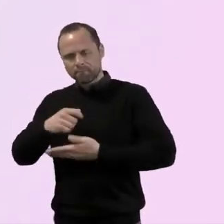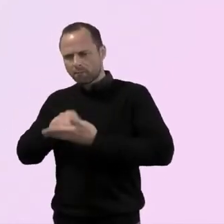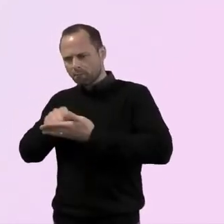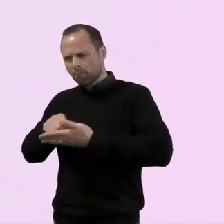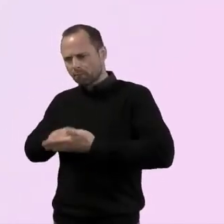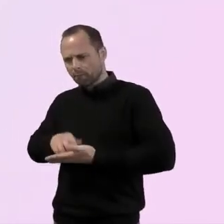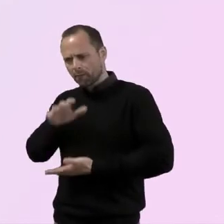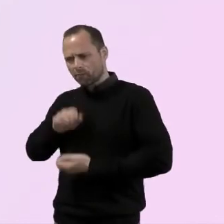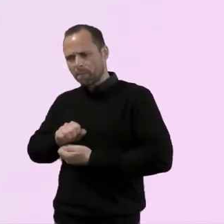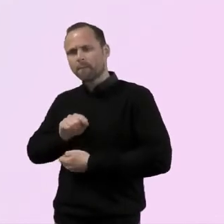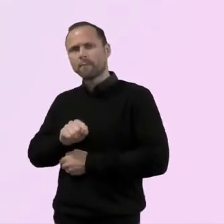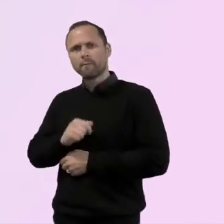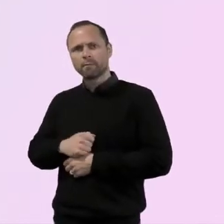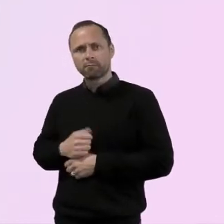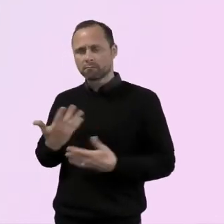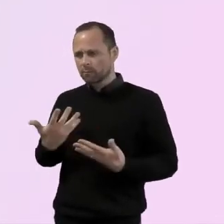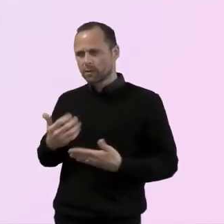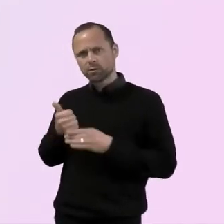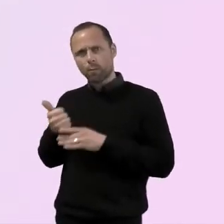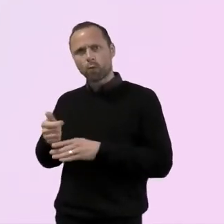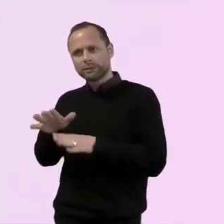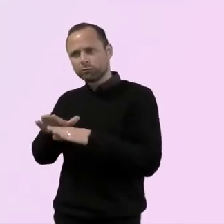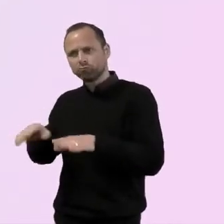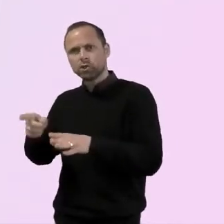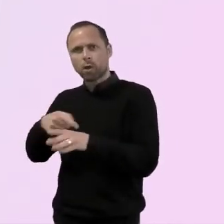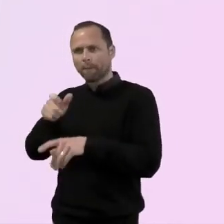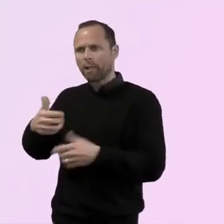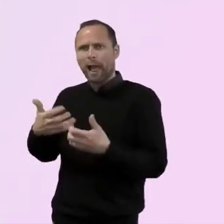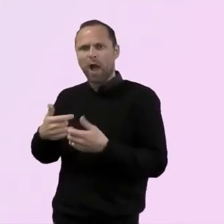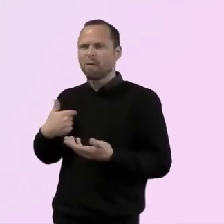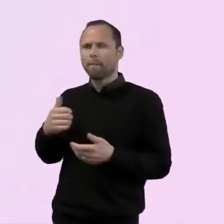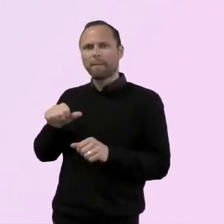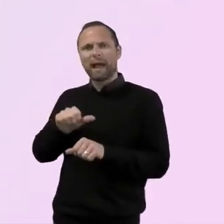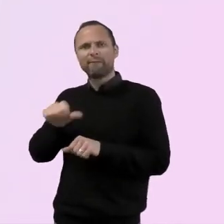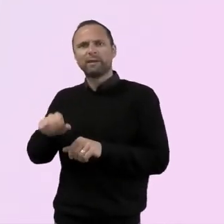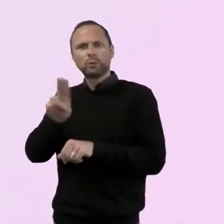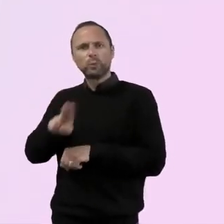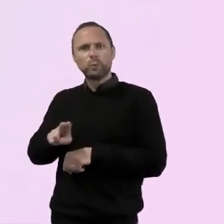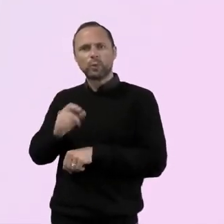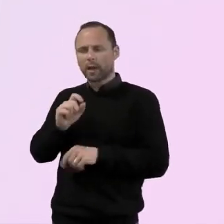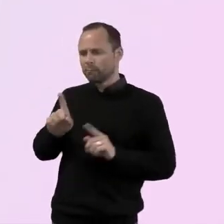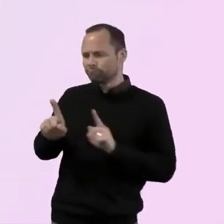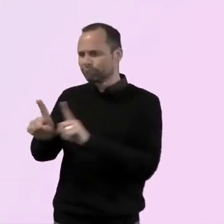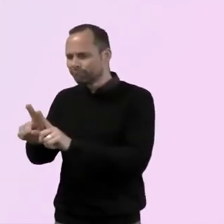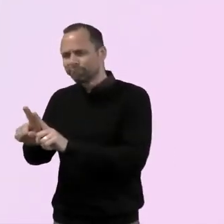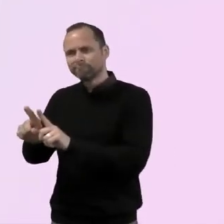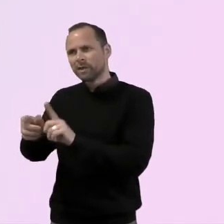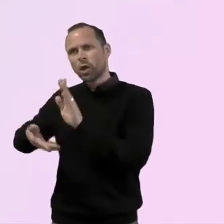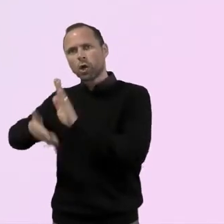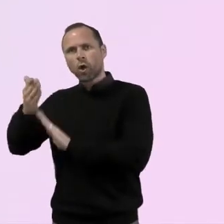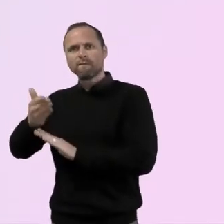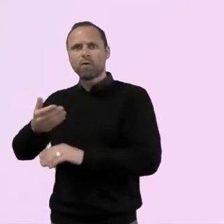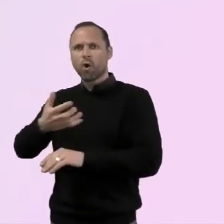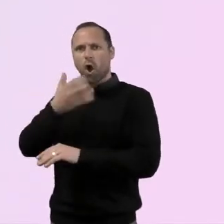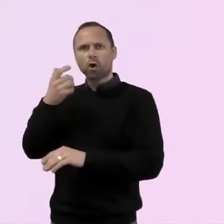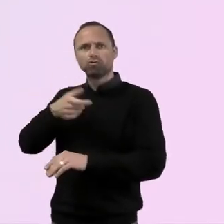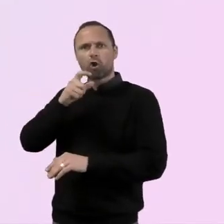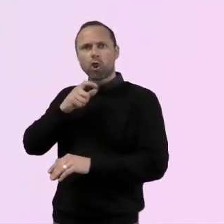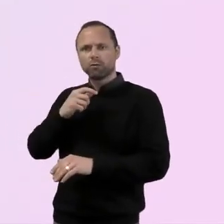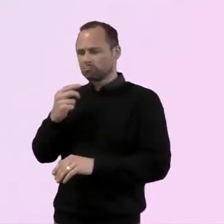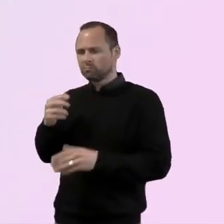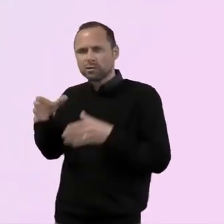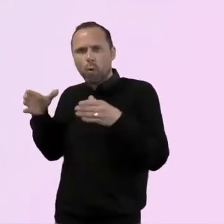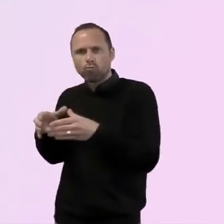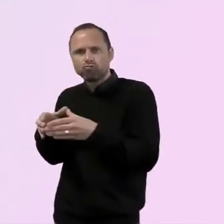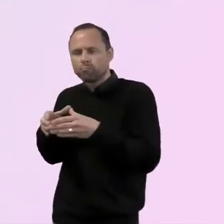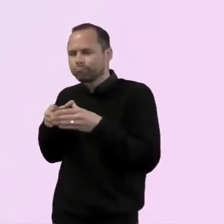or is it taking them out for a hot chocolate with a couple of their friends? So yeah, again, conversation with